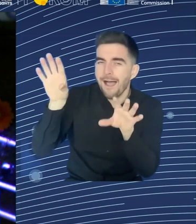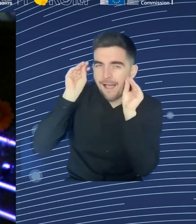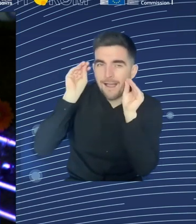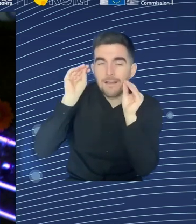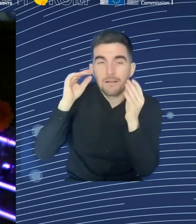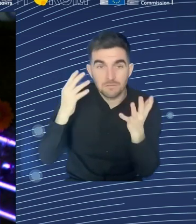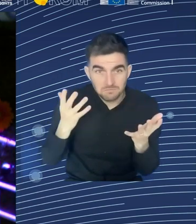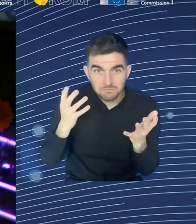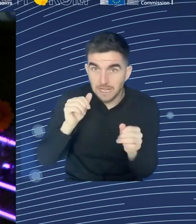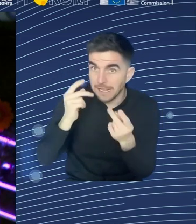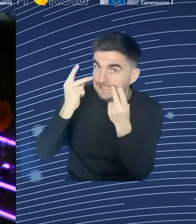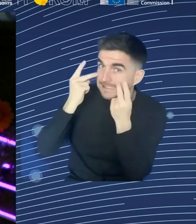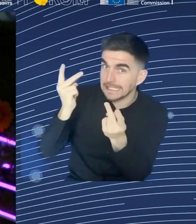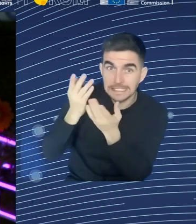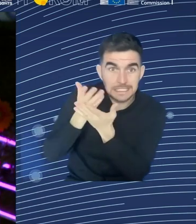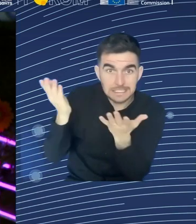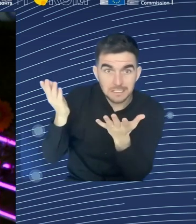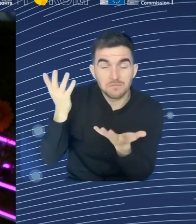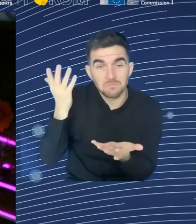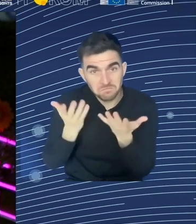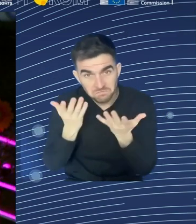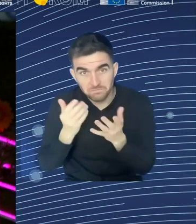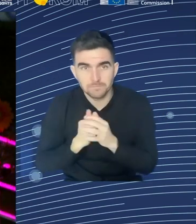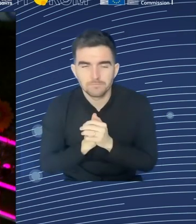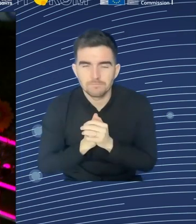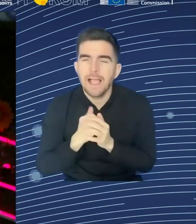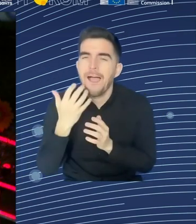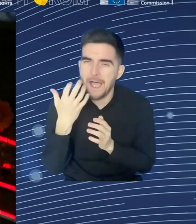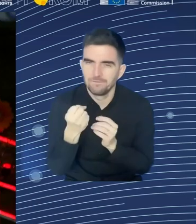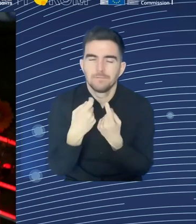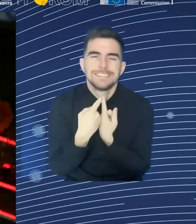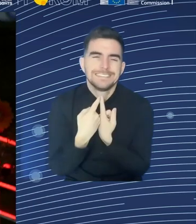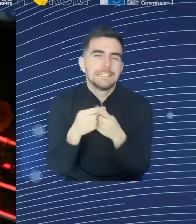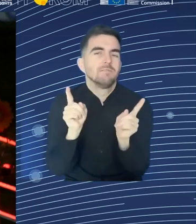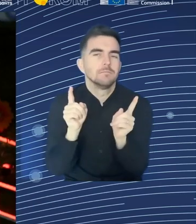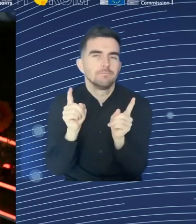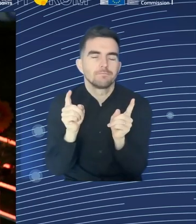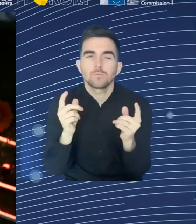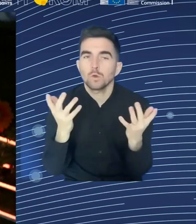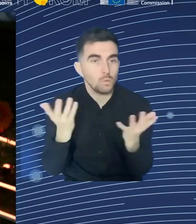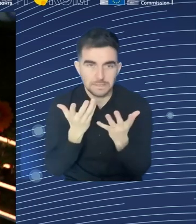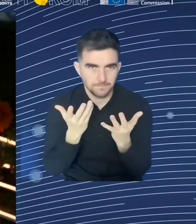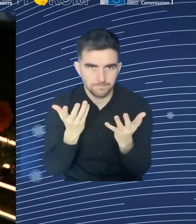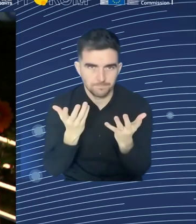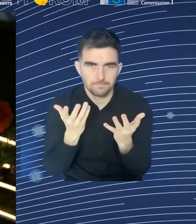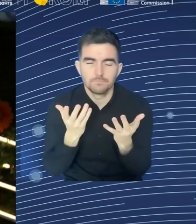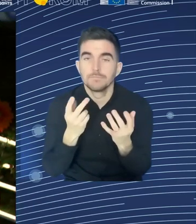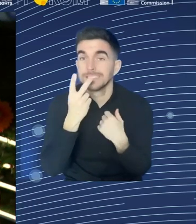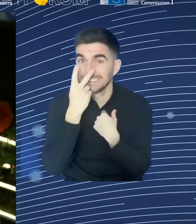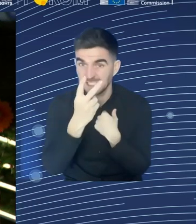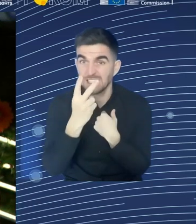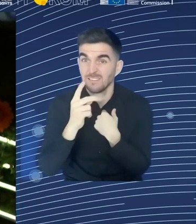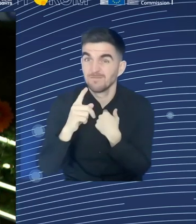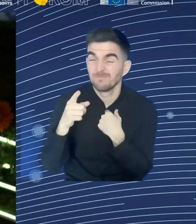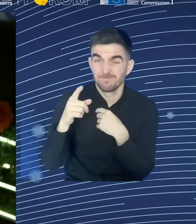the slide, you would have seen the so-called beverage curve, which basically shows that we have had a really huge increase